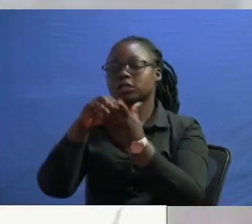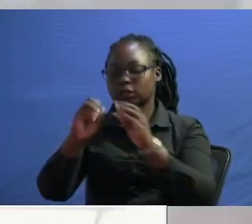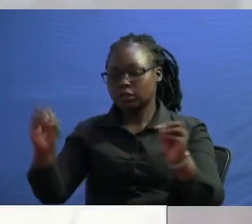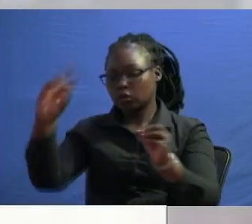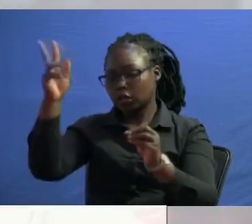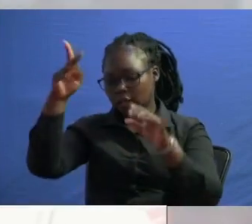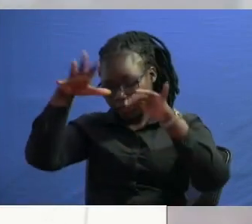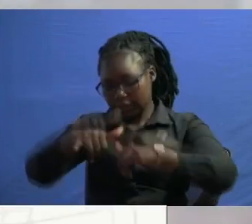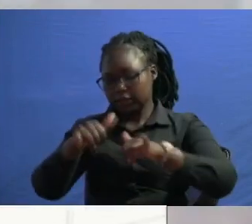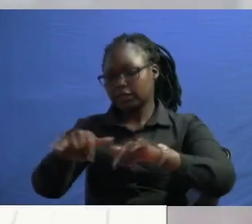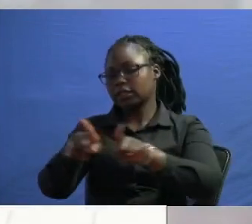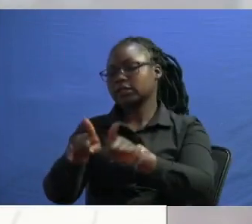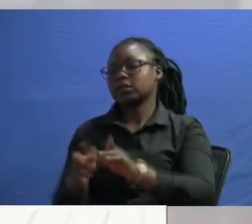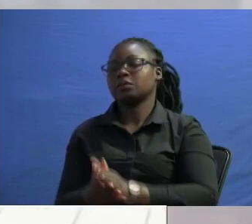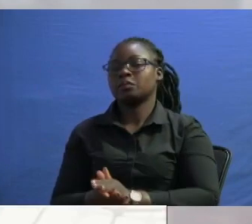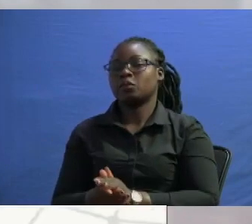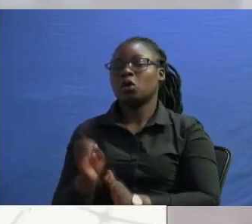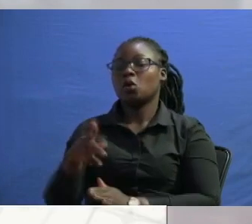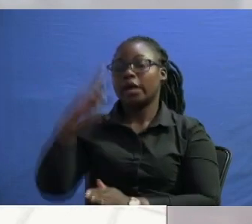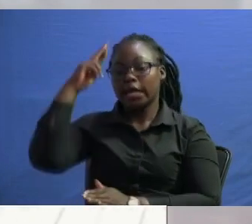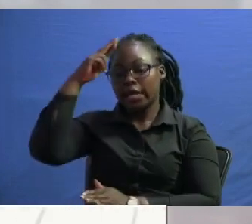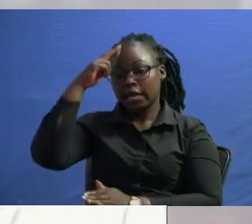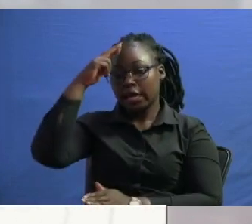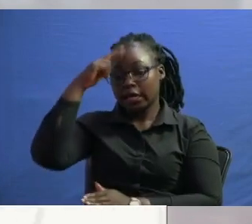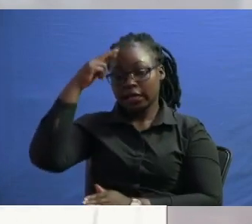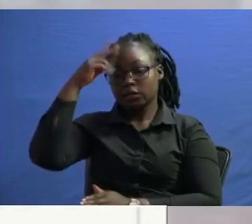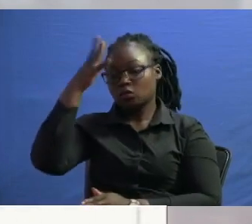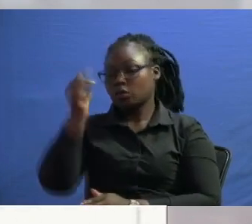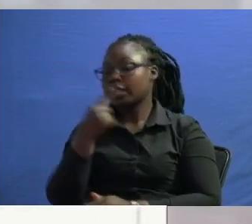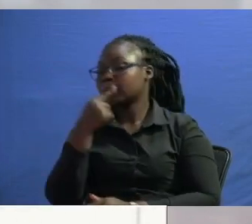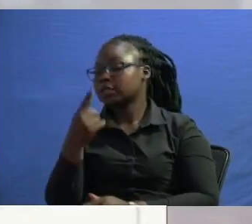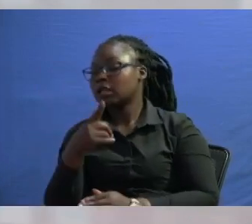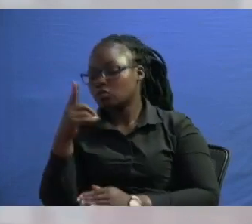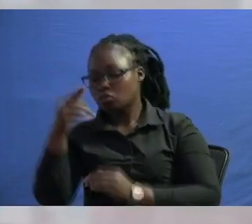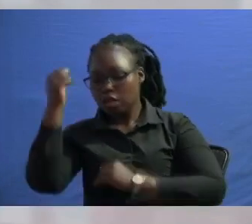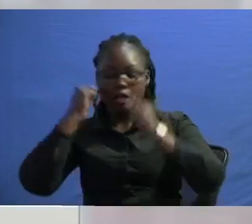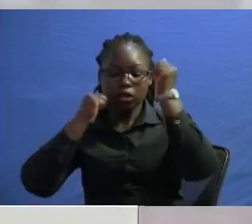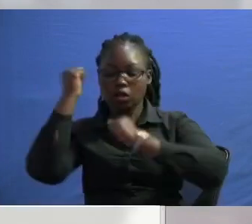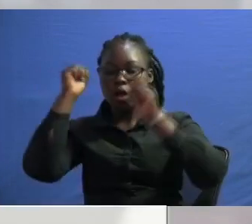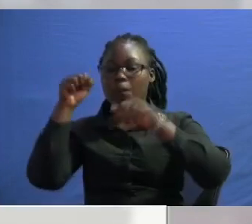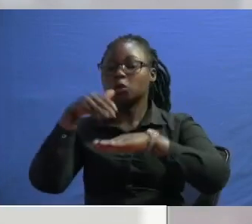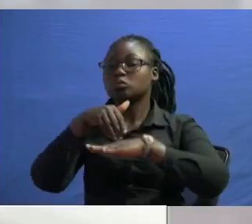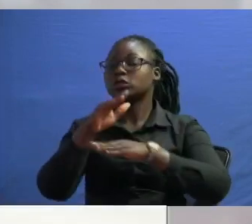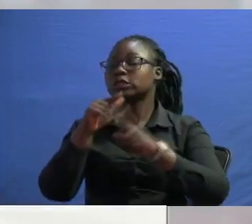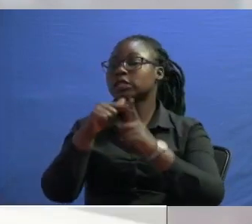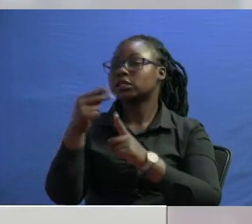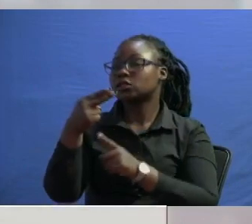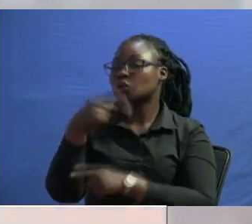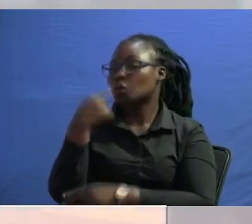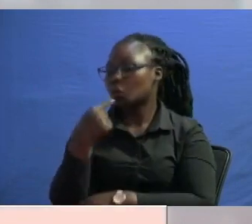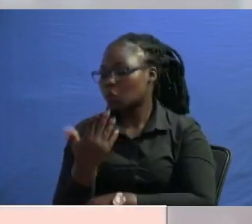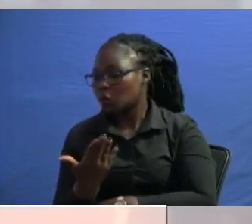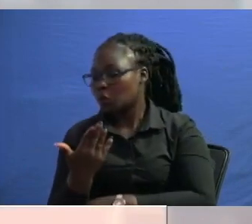hold on for a minute the reason why i'm telling you that um you know our forces will be deployed to who